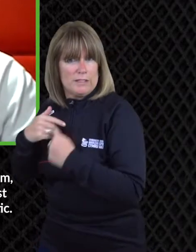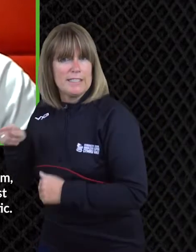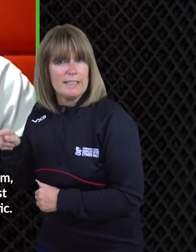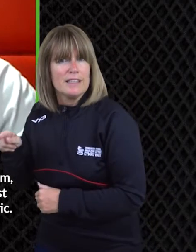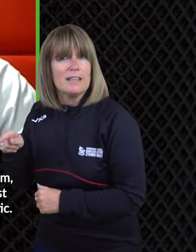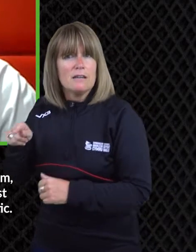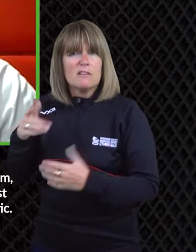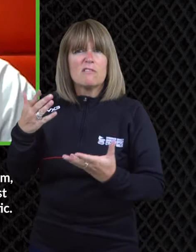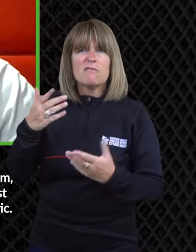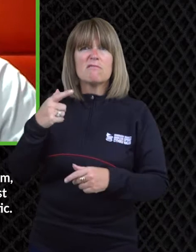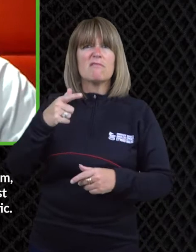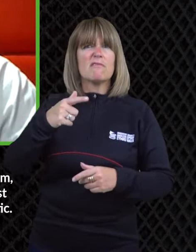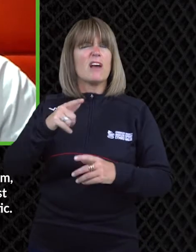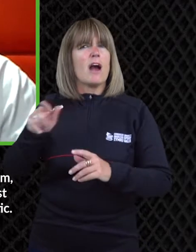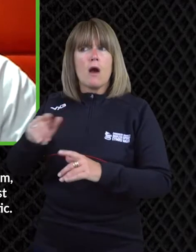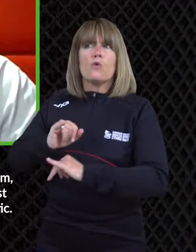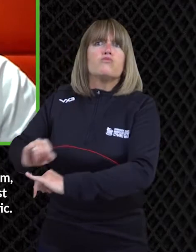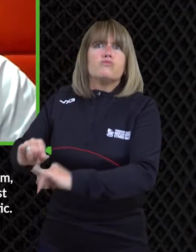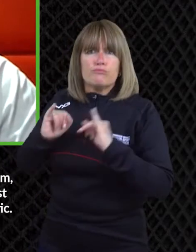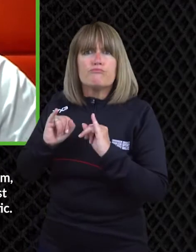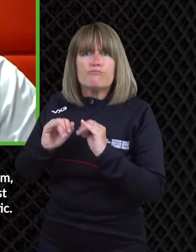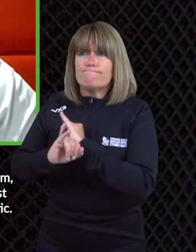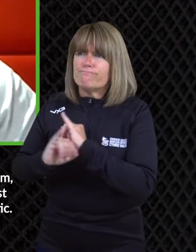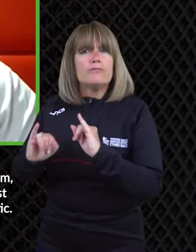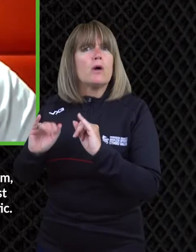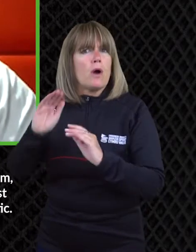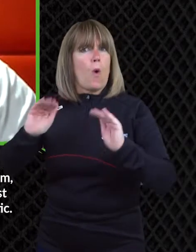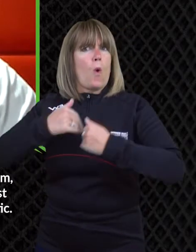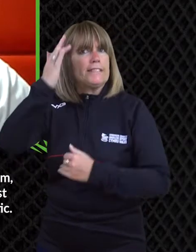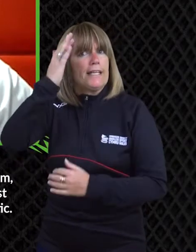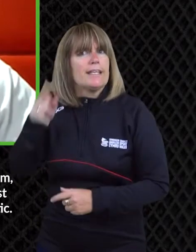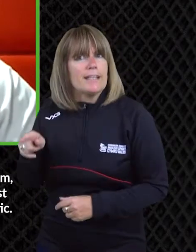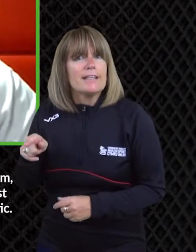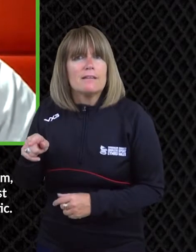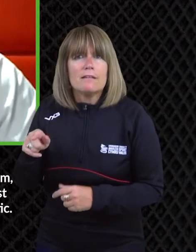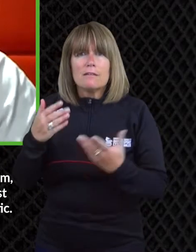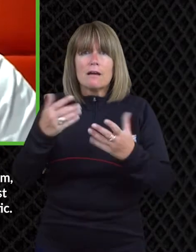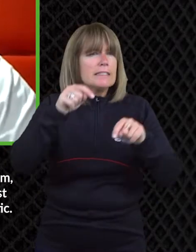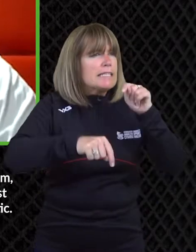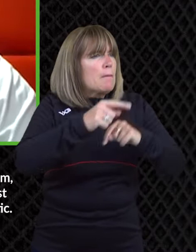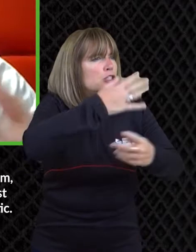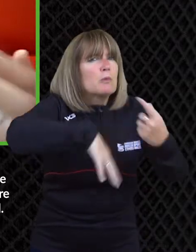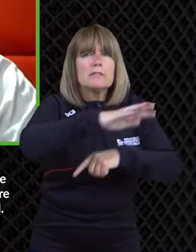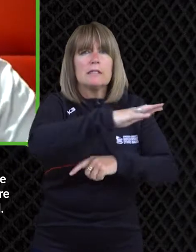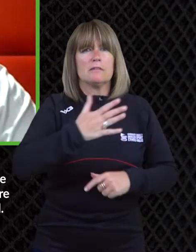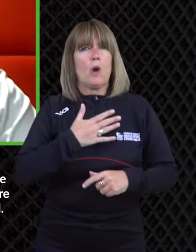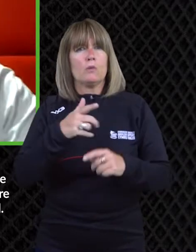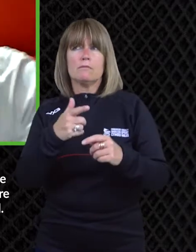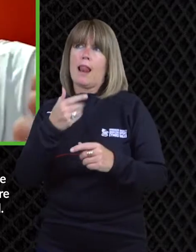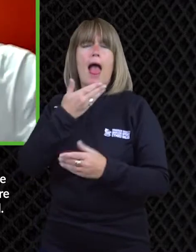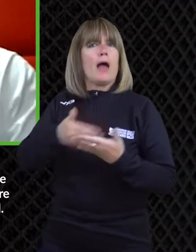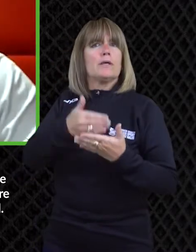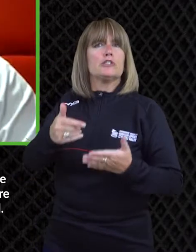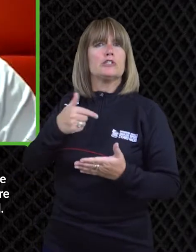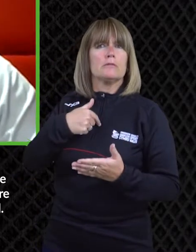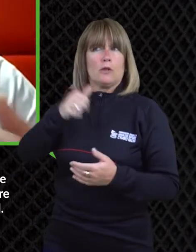autistic brother who who um i guess one would say severely autistic but i know a lot of people in the